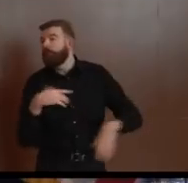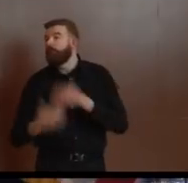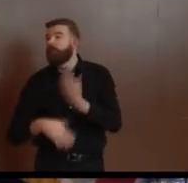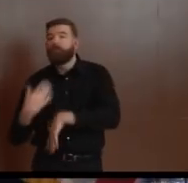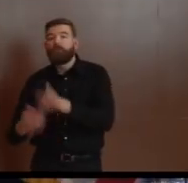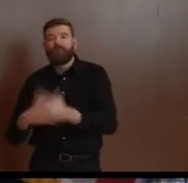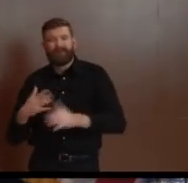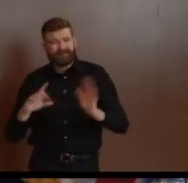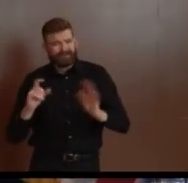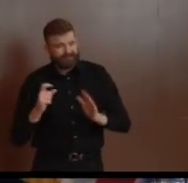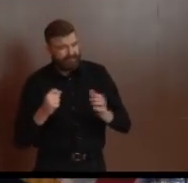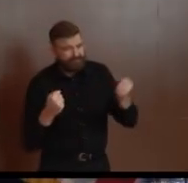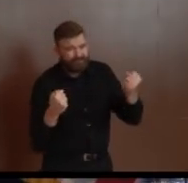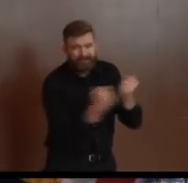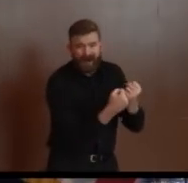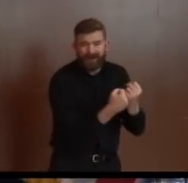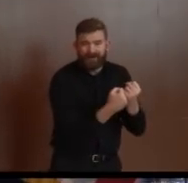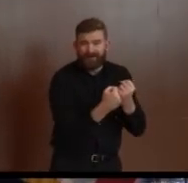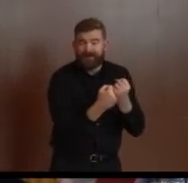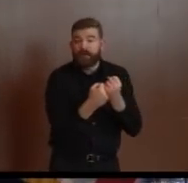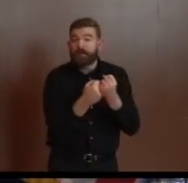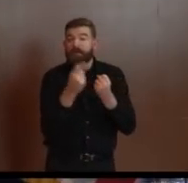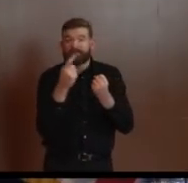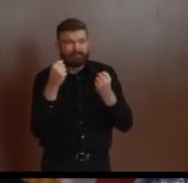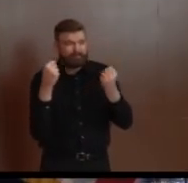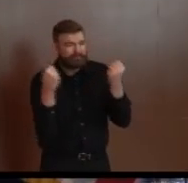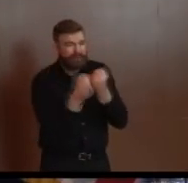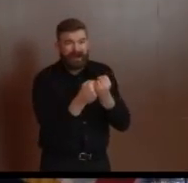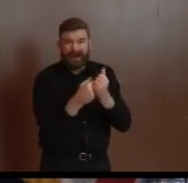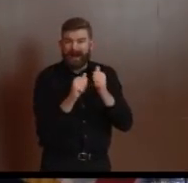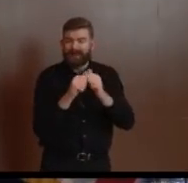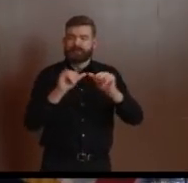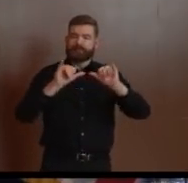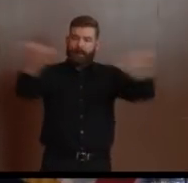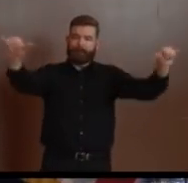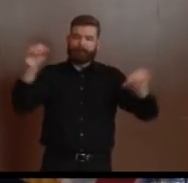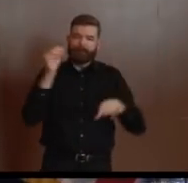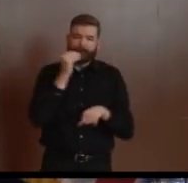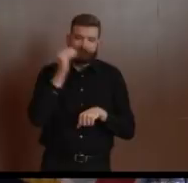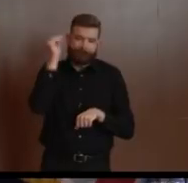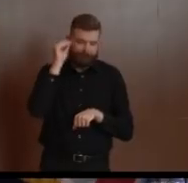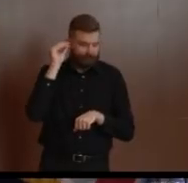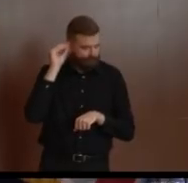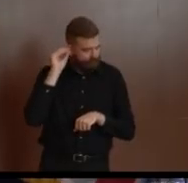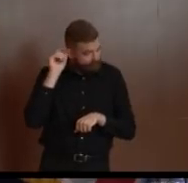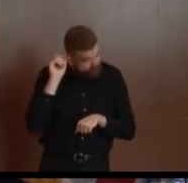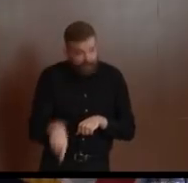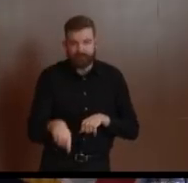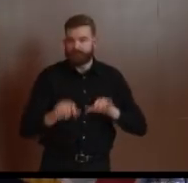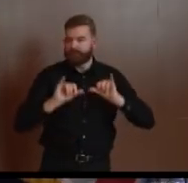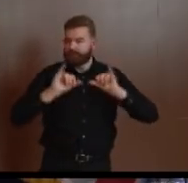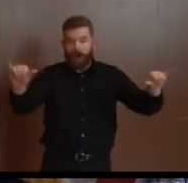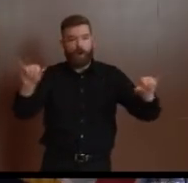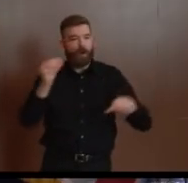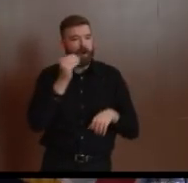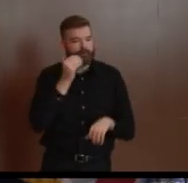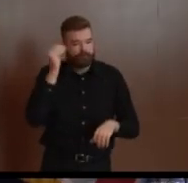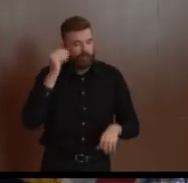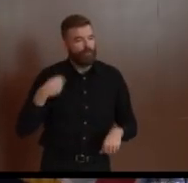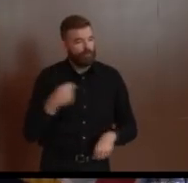do our part. And when we do, there is nothing that can defeat us, period, full stop. I mentioned